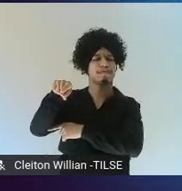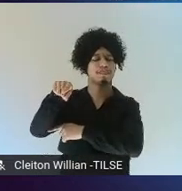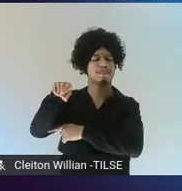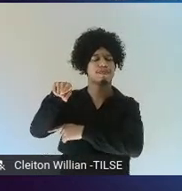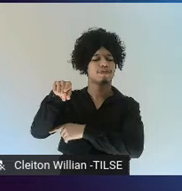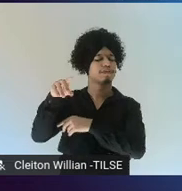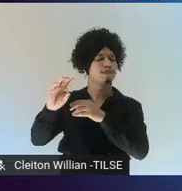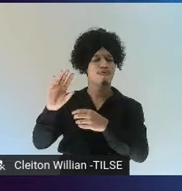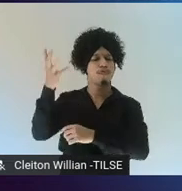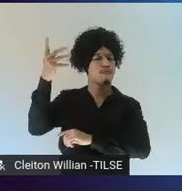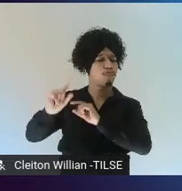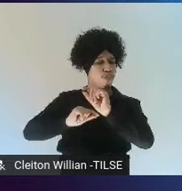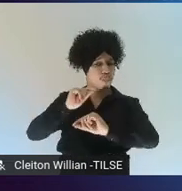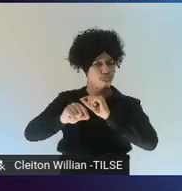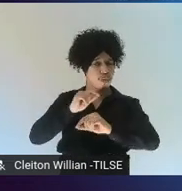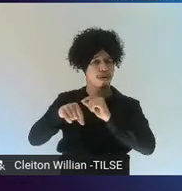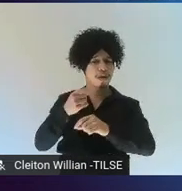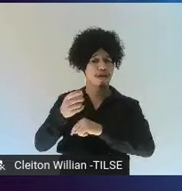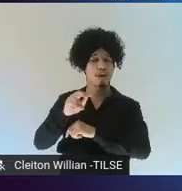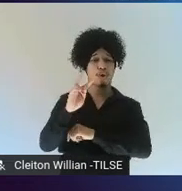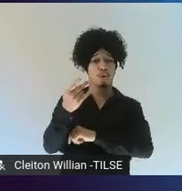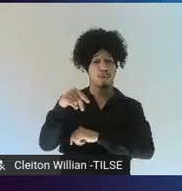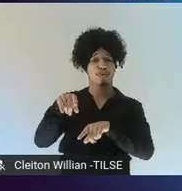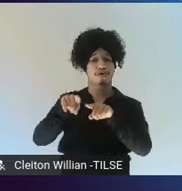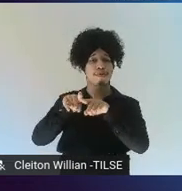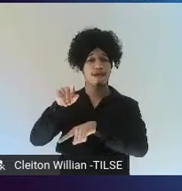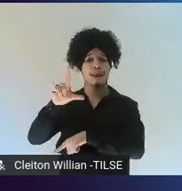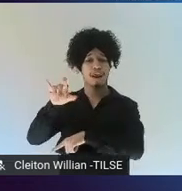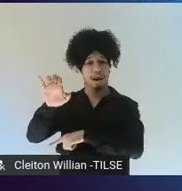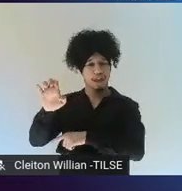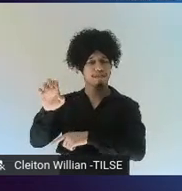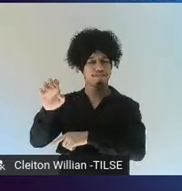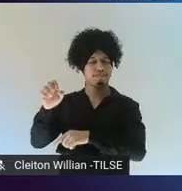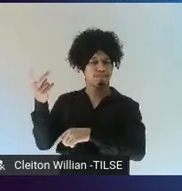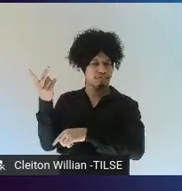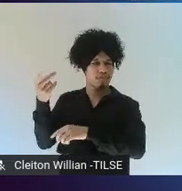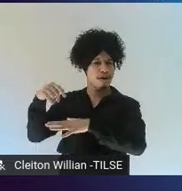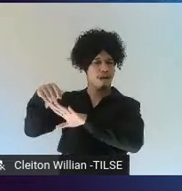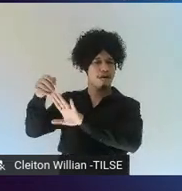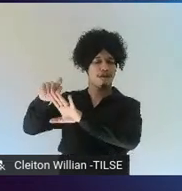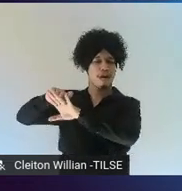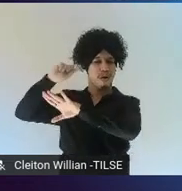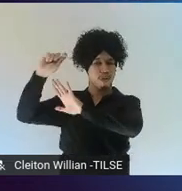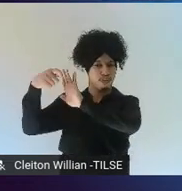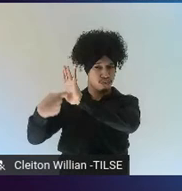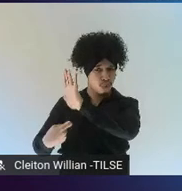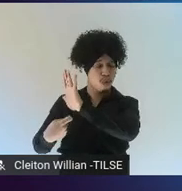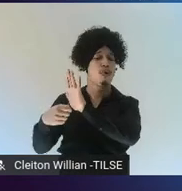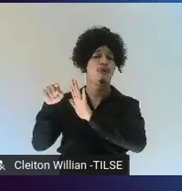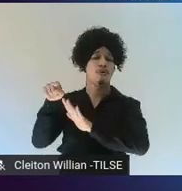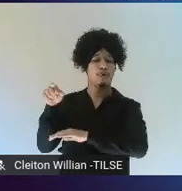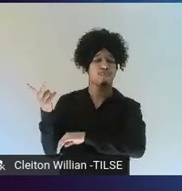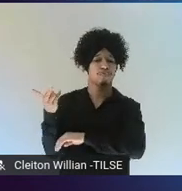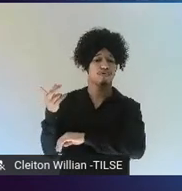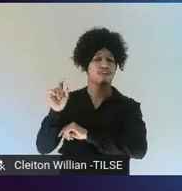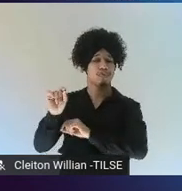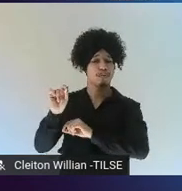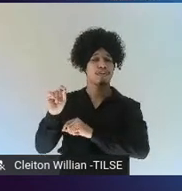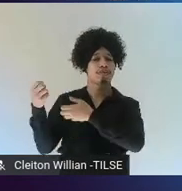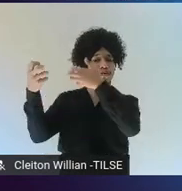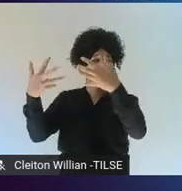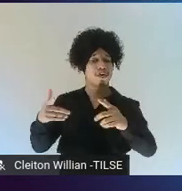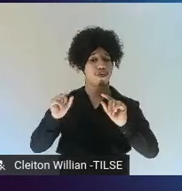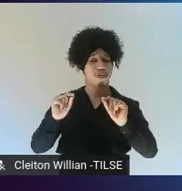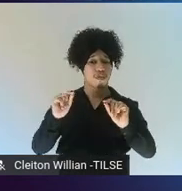Hu and Lei concluded that there's, in terms of language policy, English is